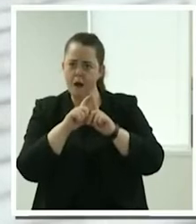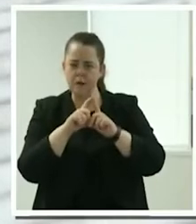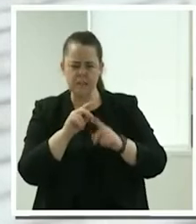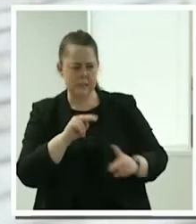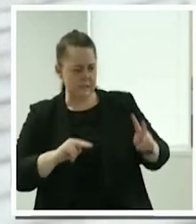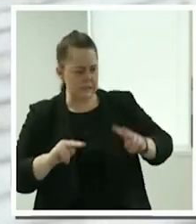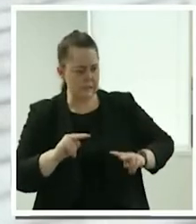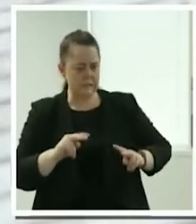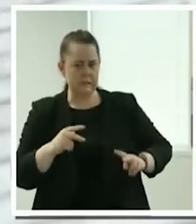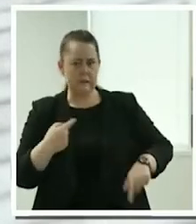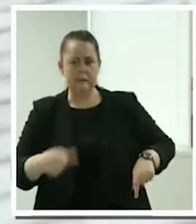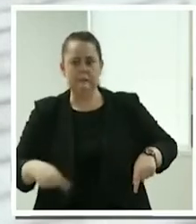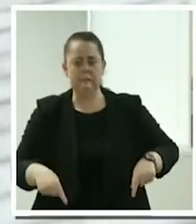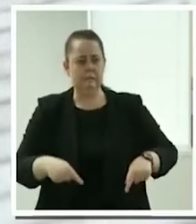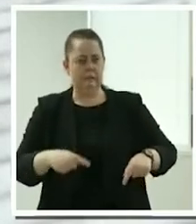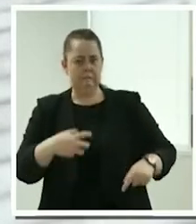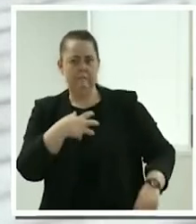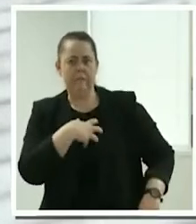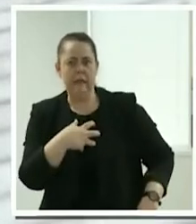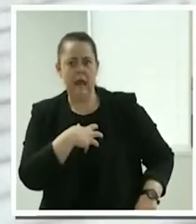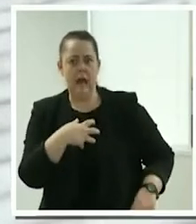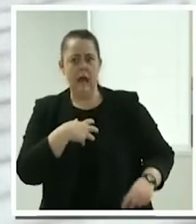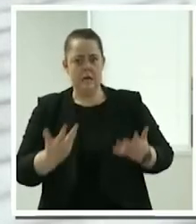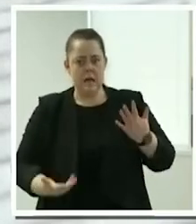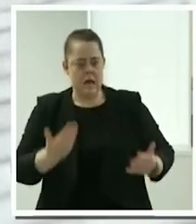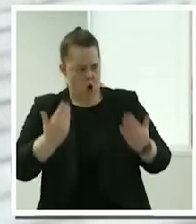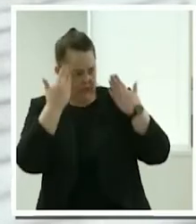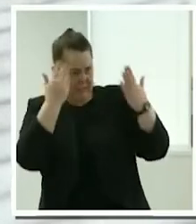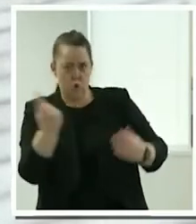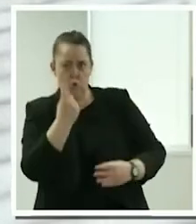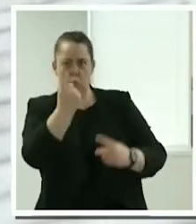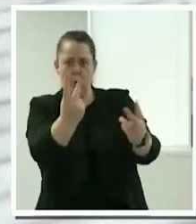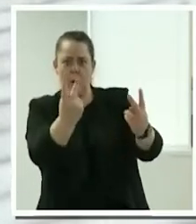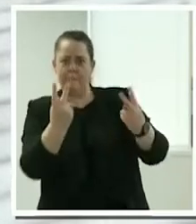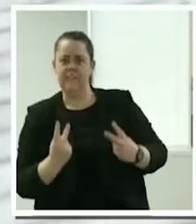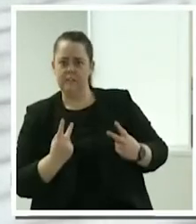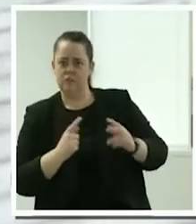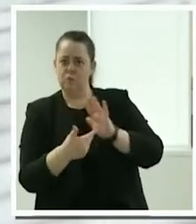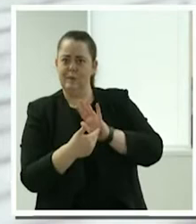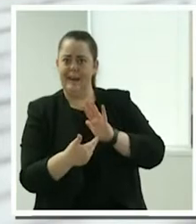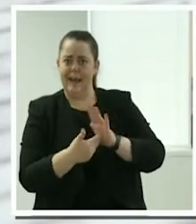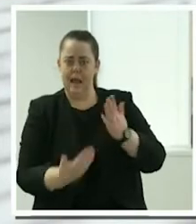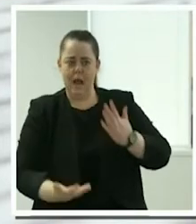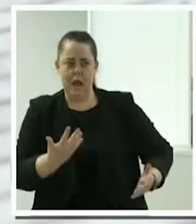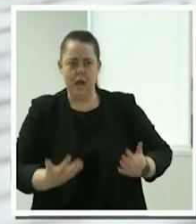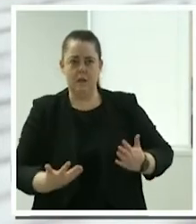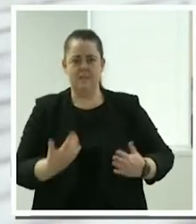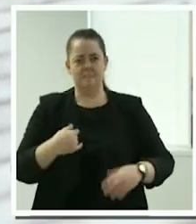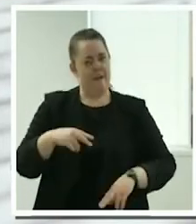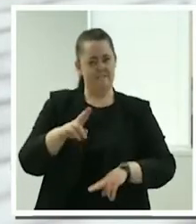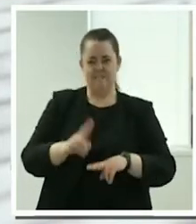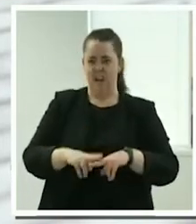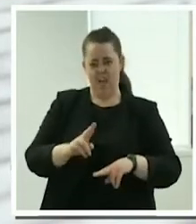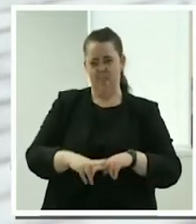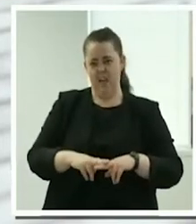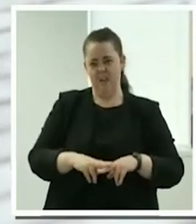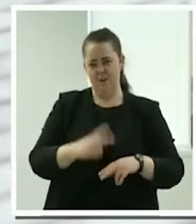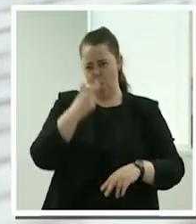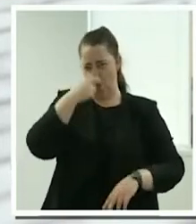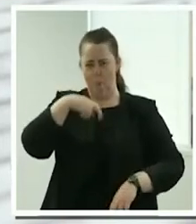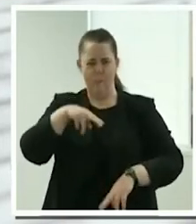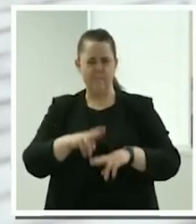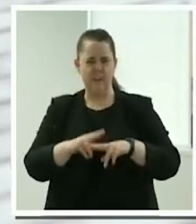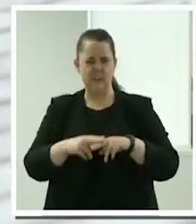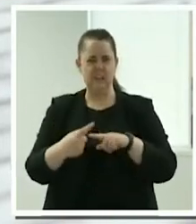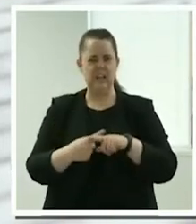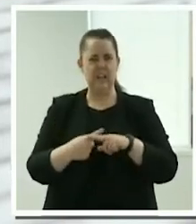had a lot of anxiety and fear and without familiarity, it was really quite challenging. And my dad was a bit of a difficult old Englishman and he